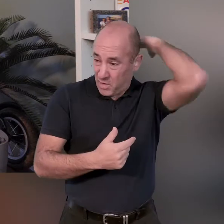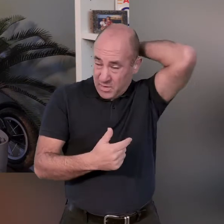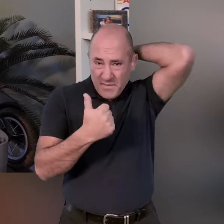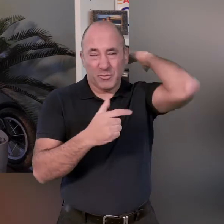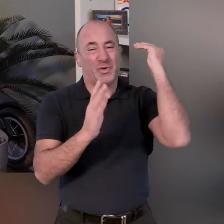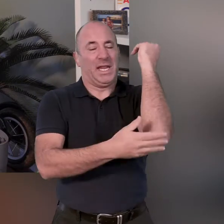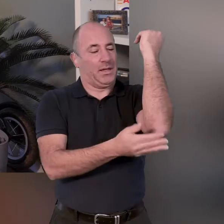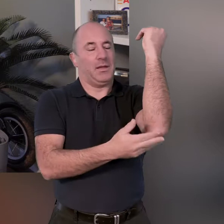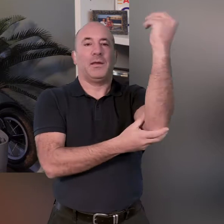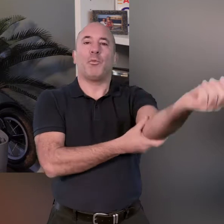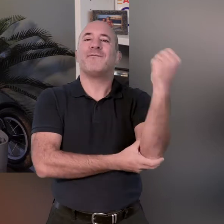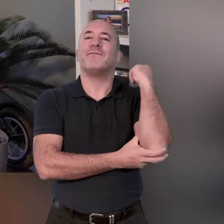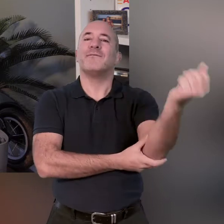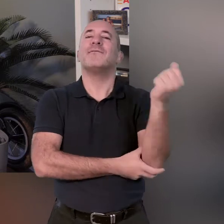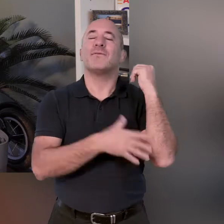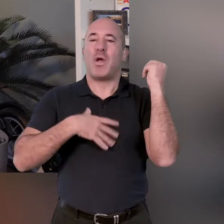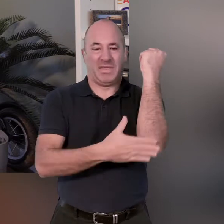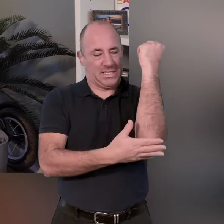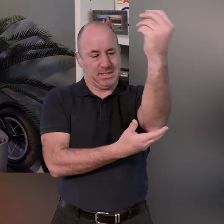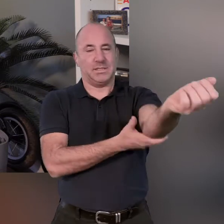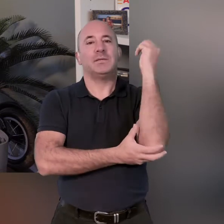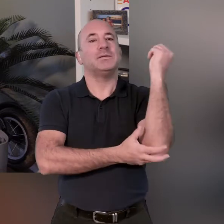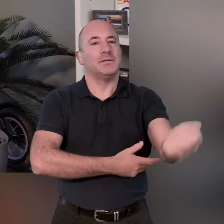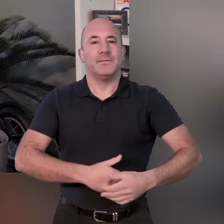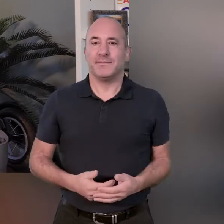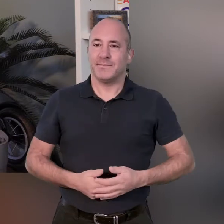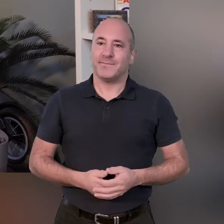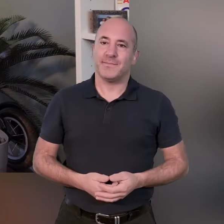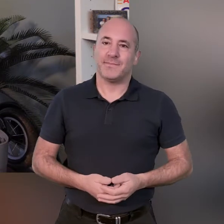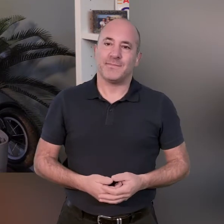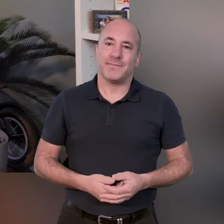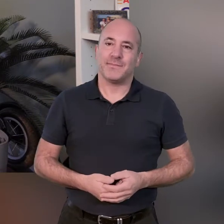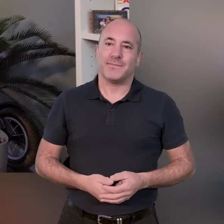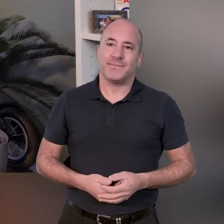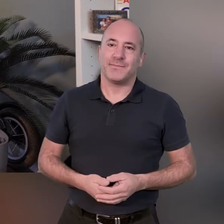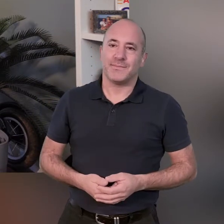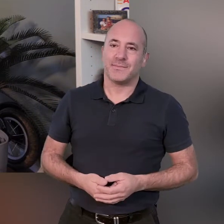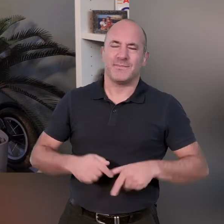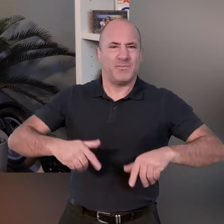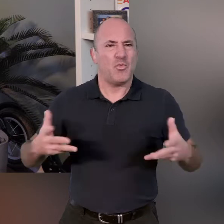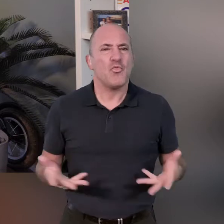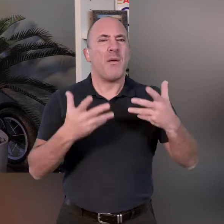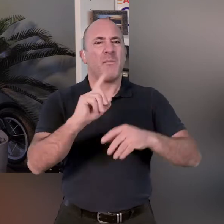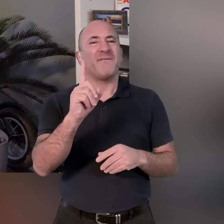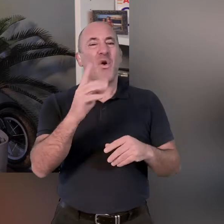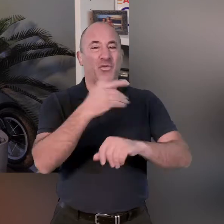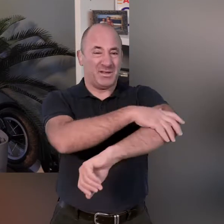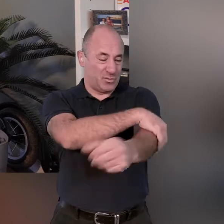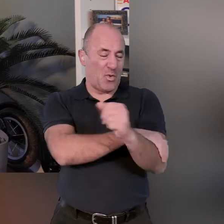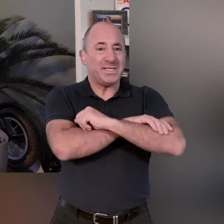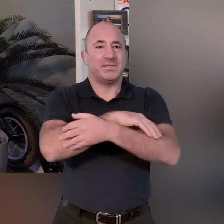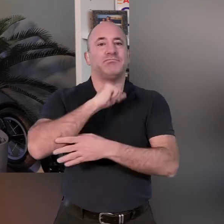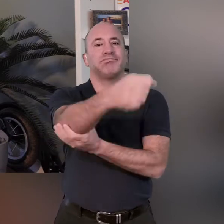here just getting those elbow joints moving is kind of what we want here so this warm-up is all about